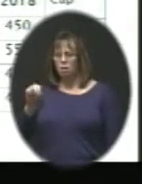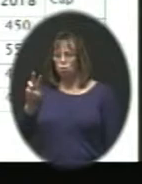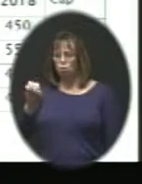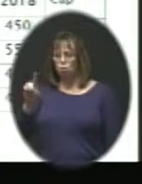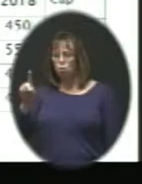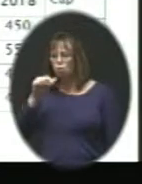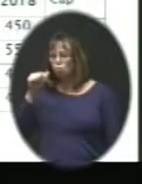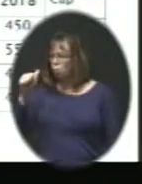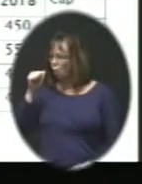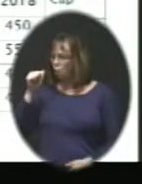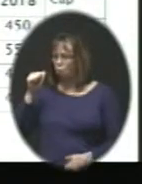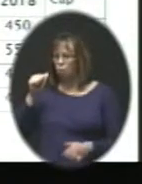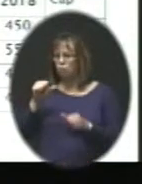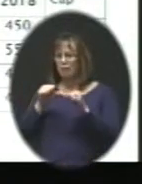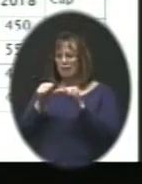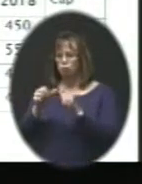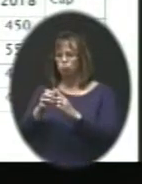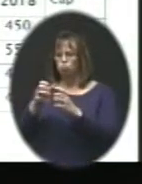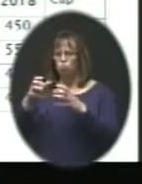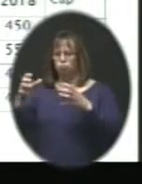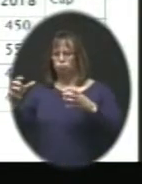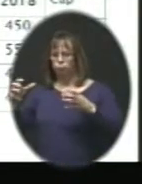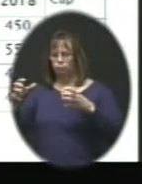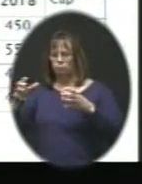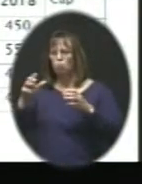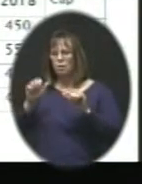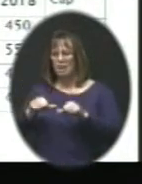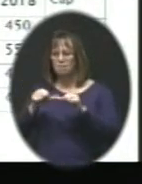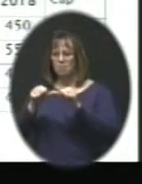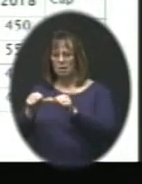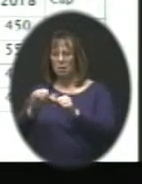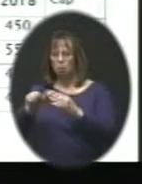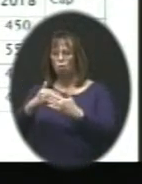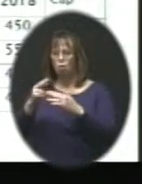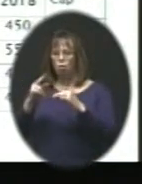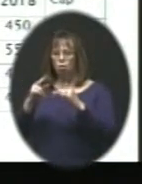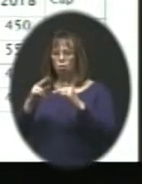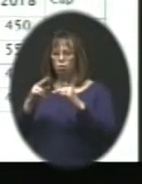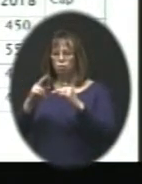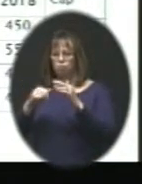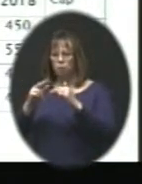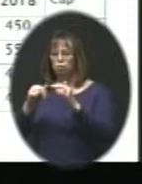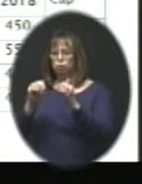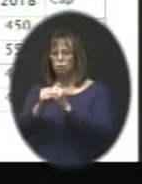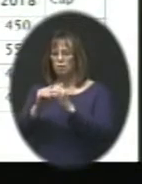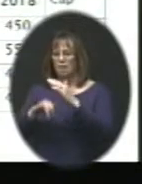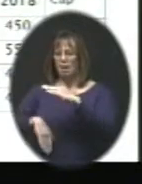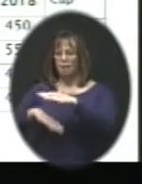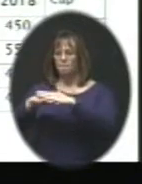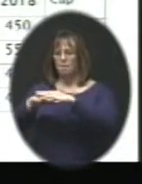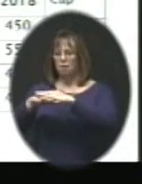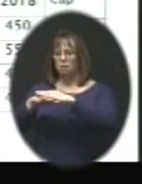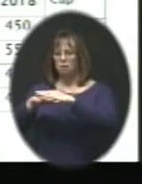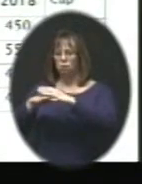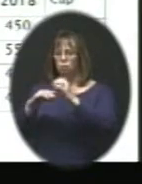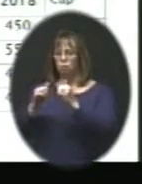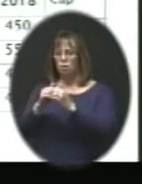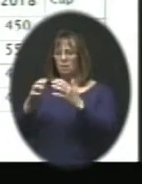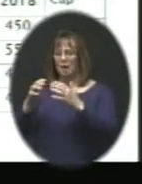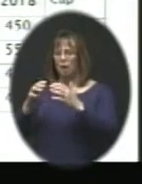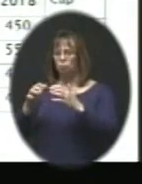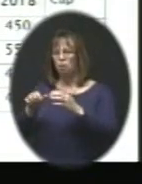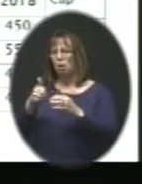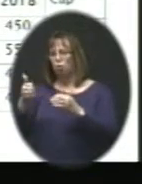to get much bigger that we can maintain all of those buildings with this capacity and without an additional